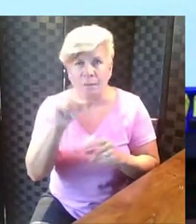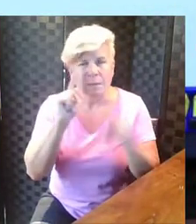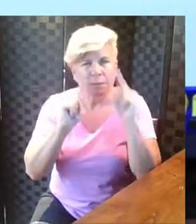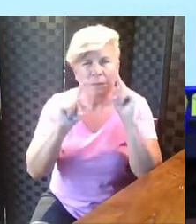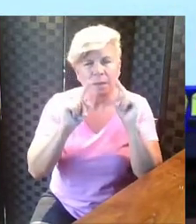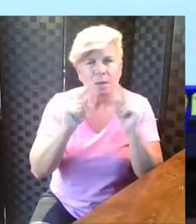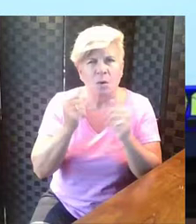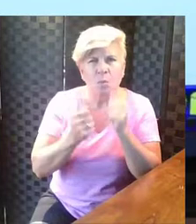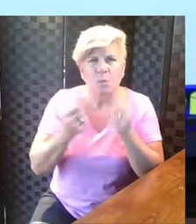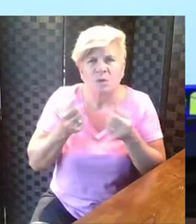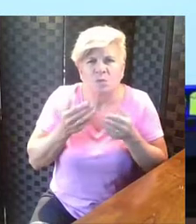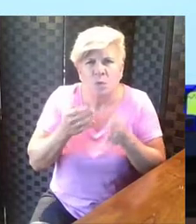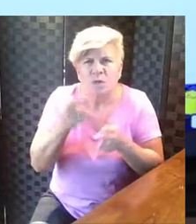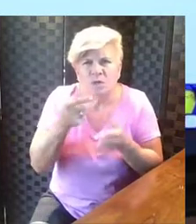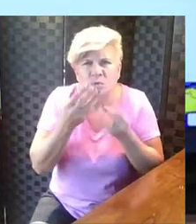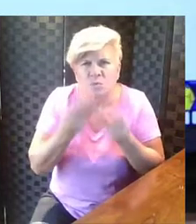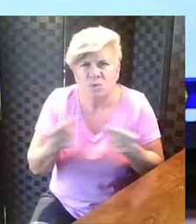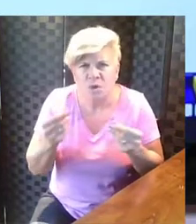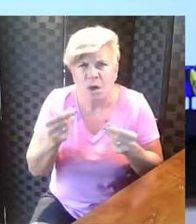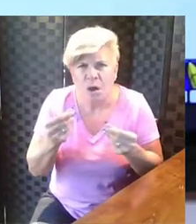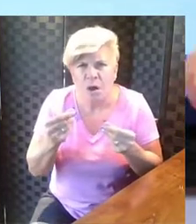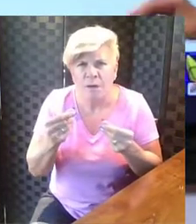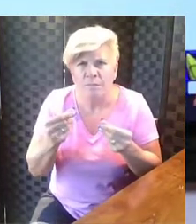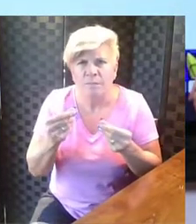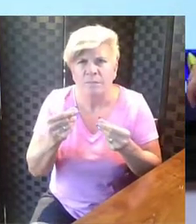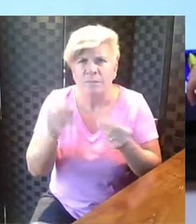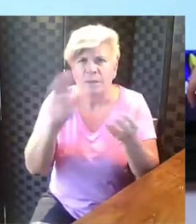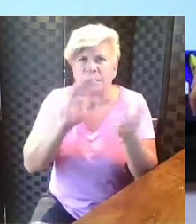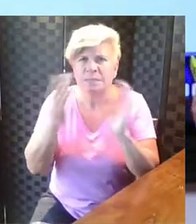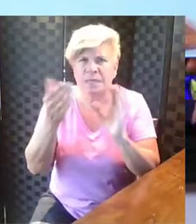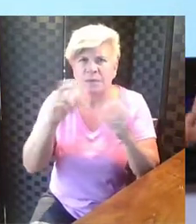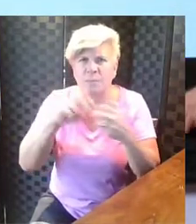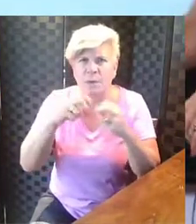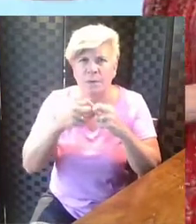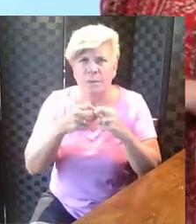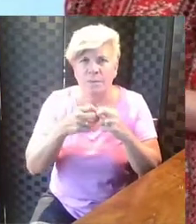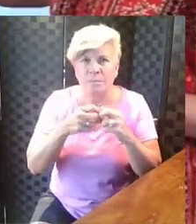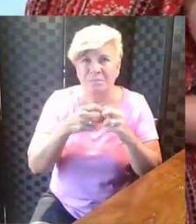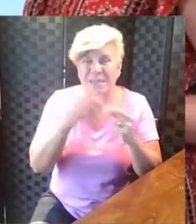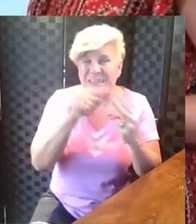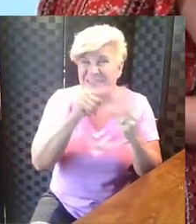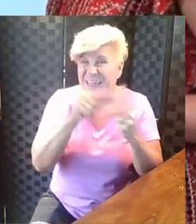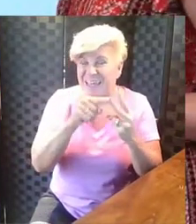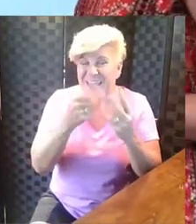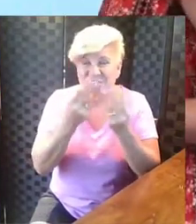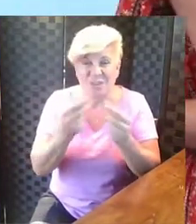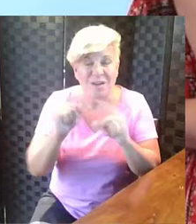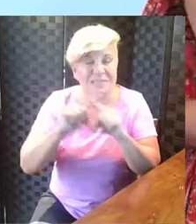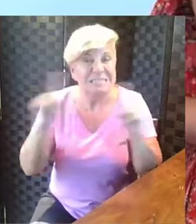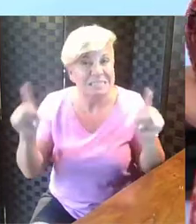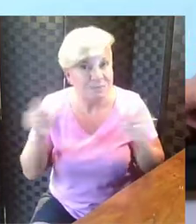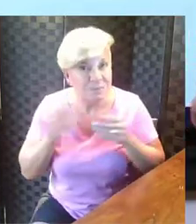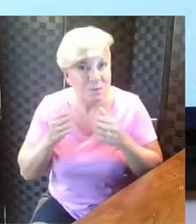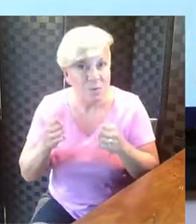about which way you would solve this comparison problem. They each solve it a different way.